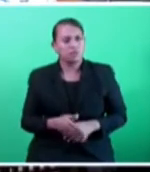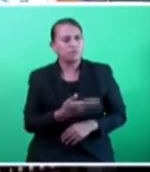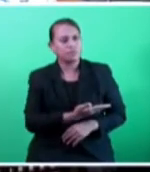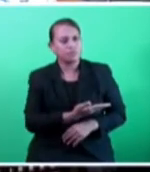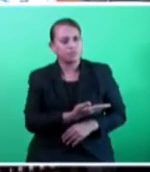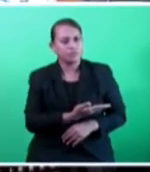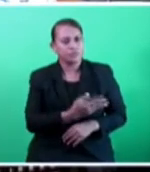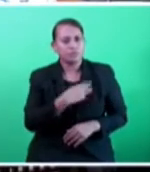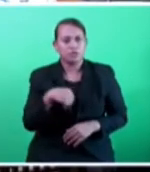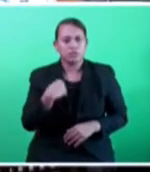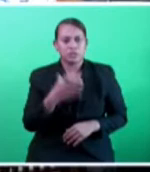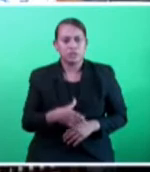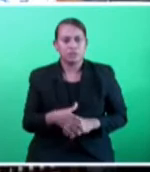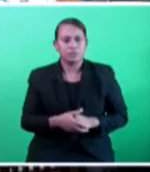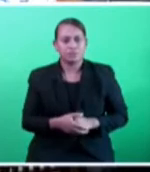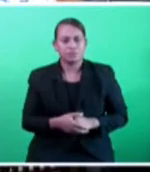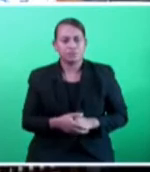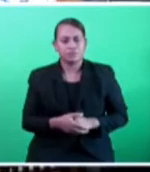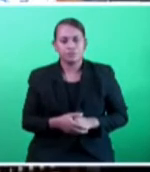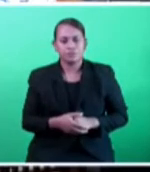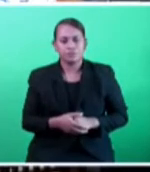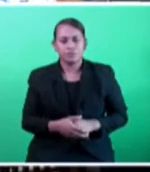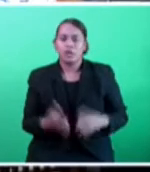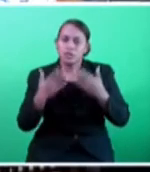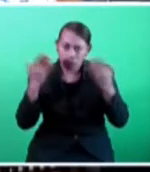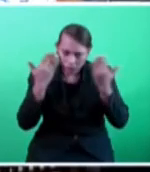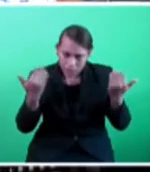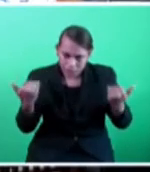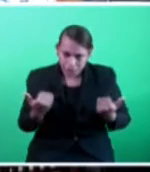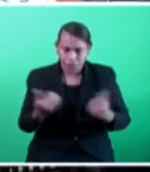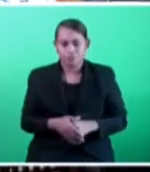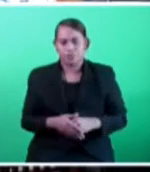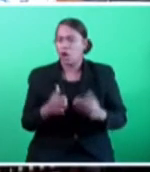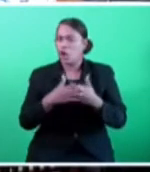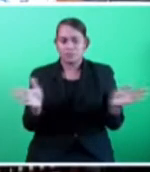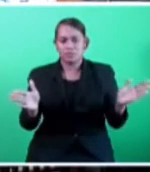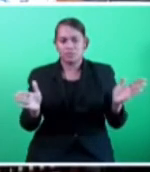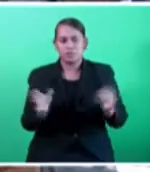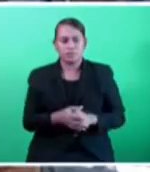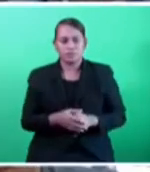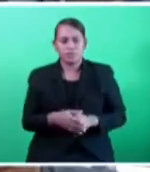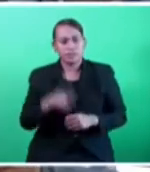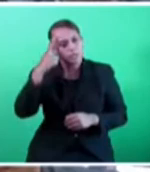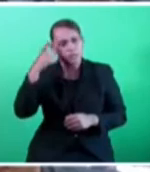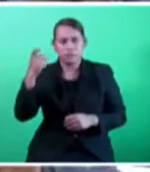Thank you, Mr. Speaker. Very straightforward. It's a very open concept. Thank you, Mr. Speaker.